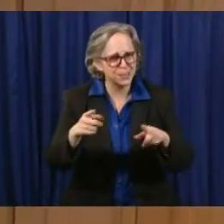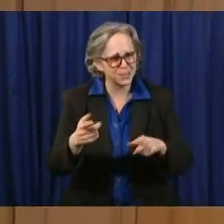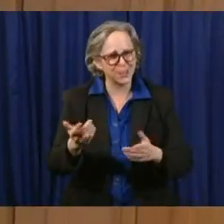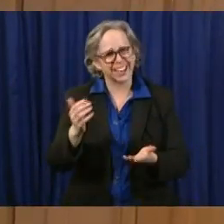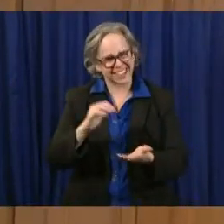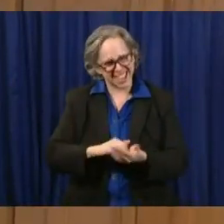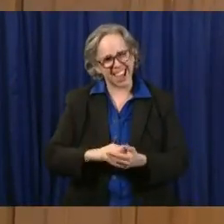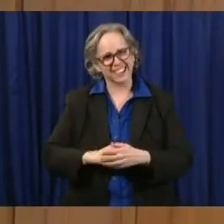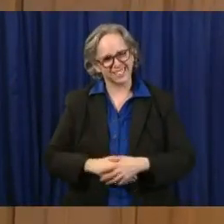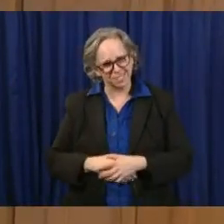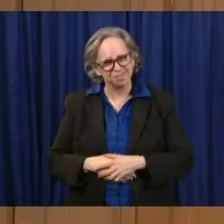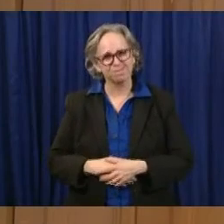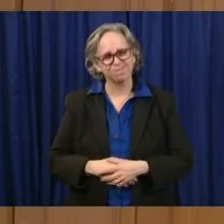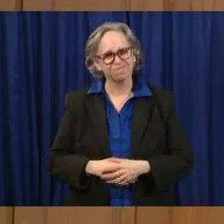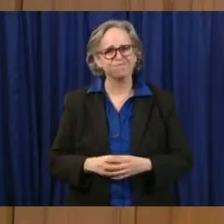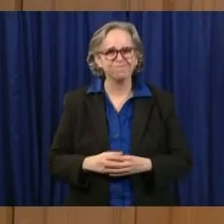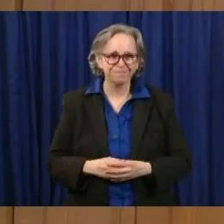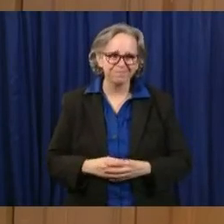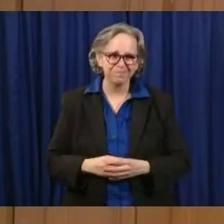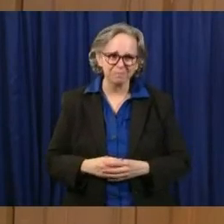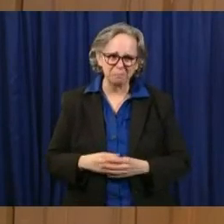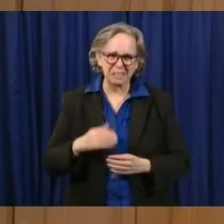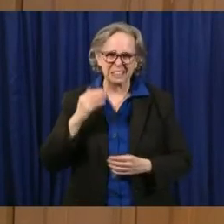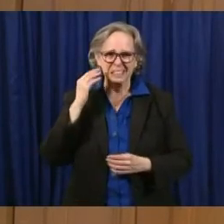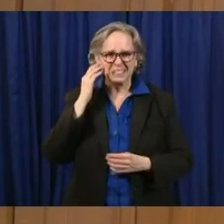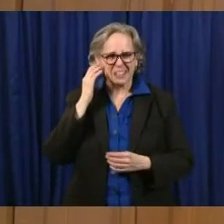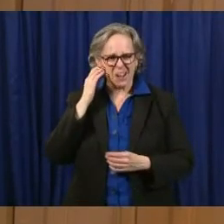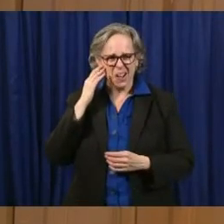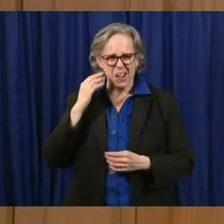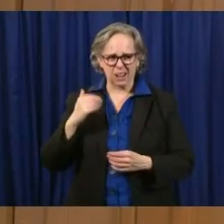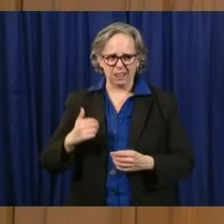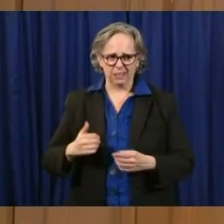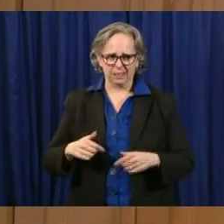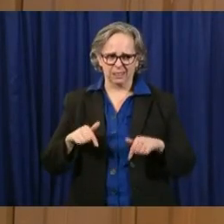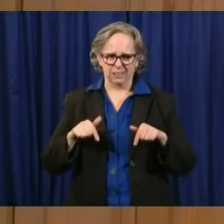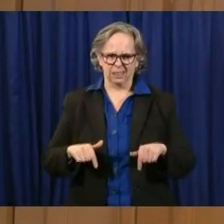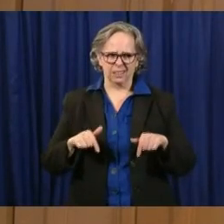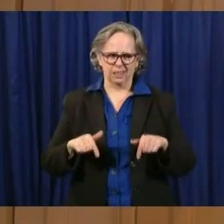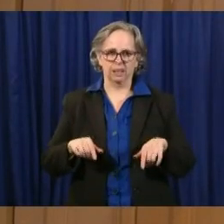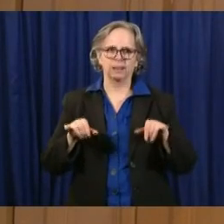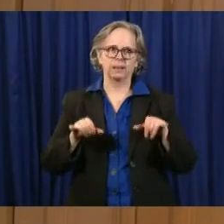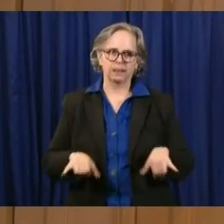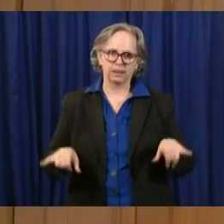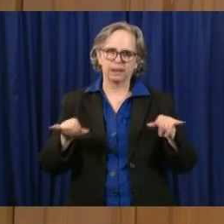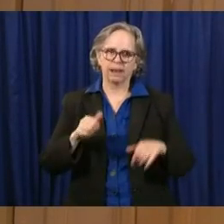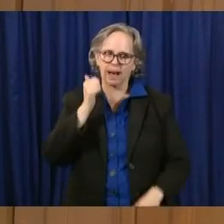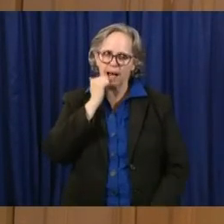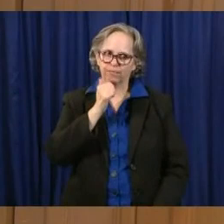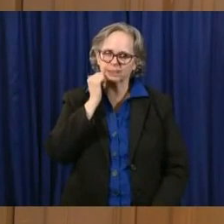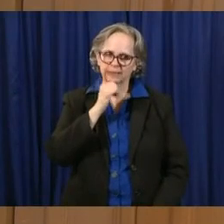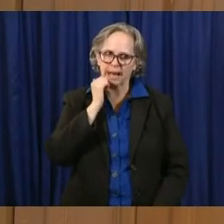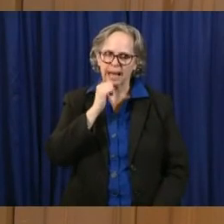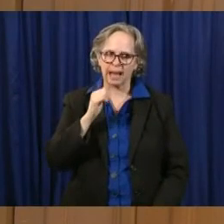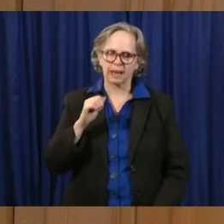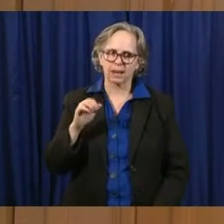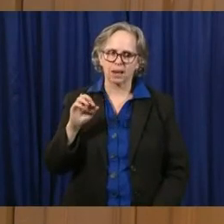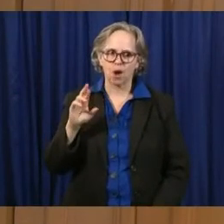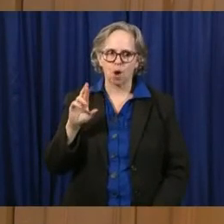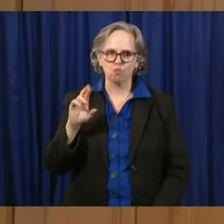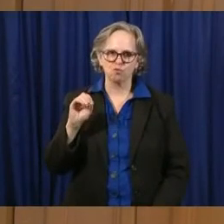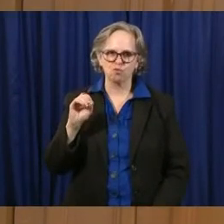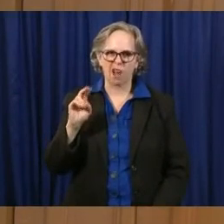know we are living that Groundhog's Day, and I want to say that I do feel a little bit,